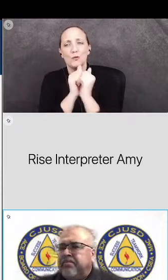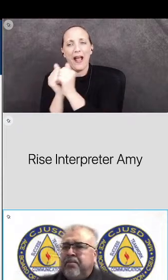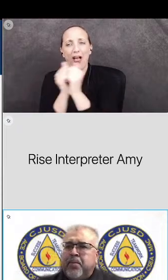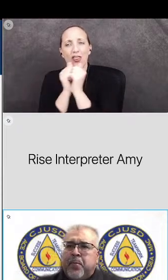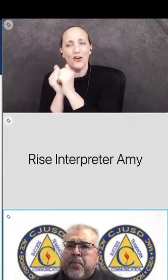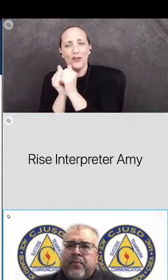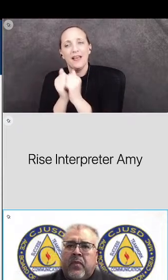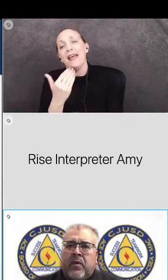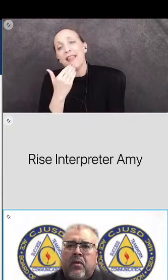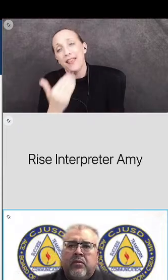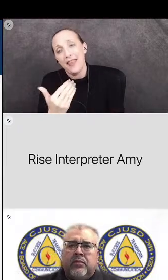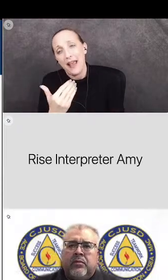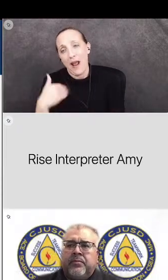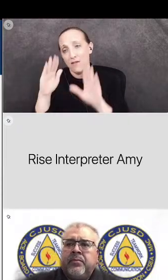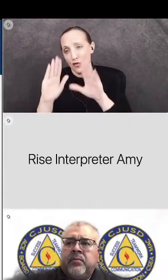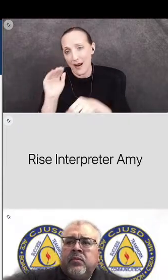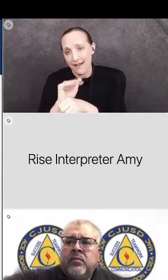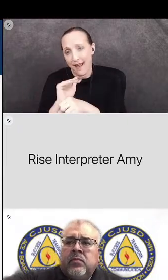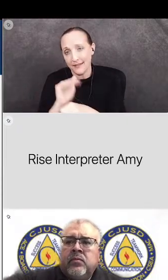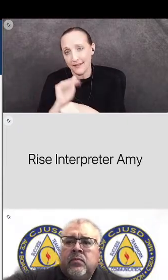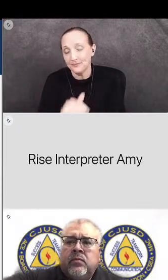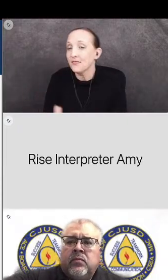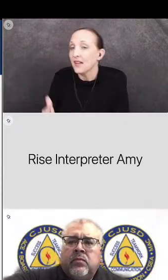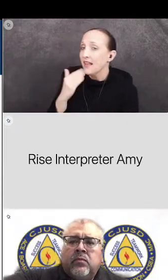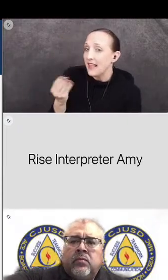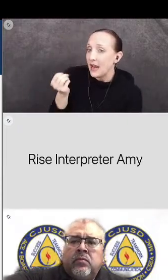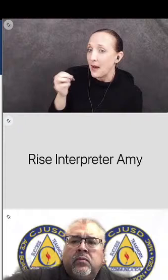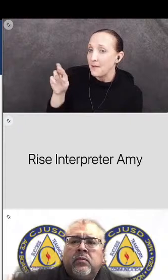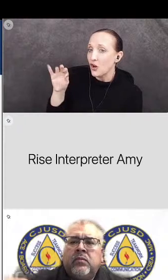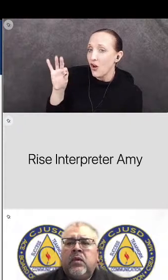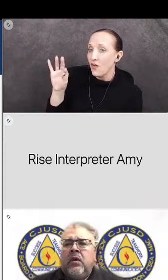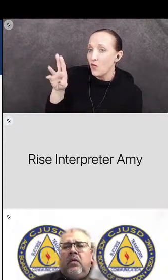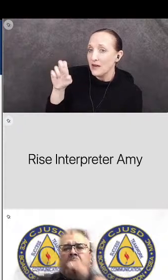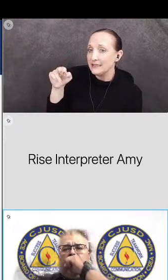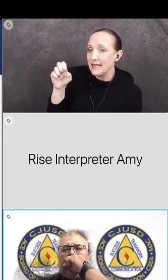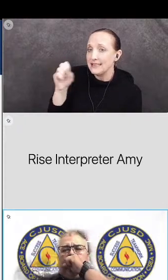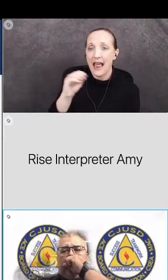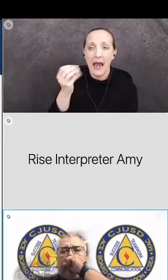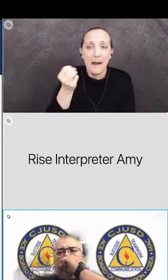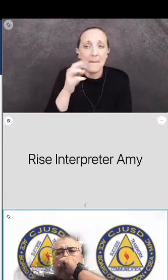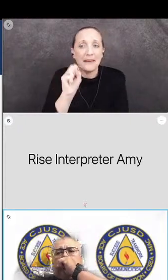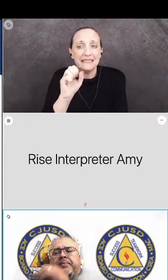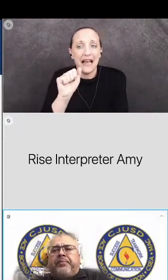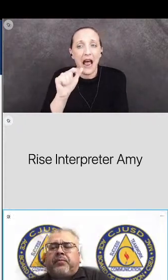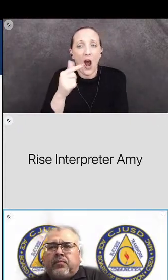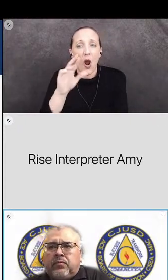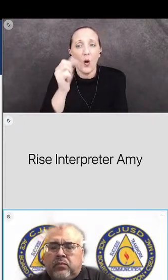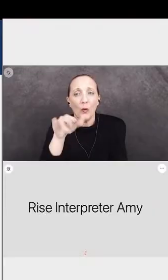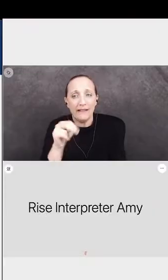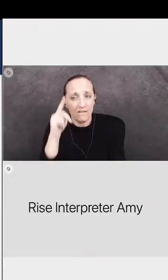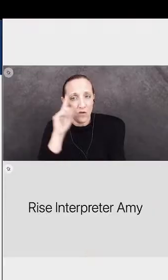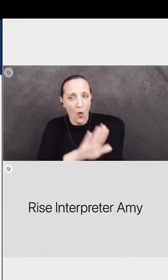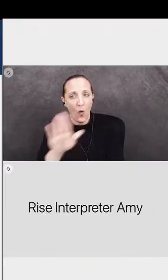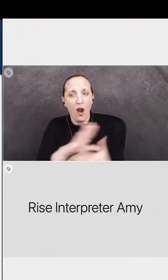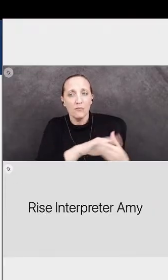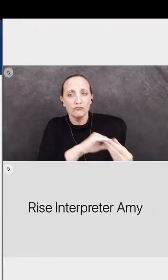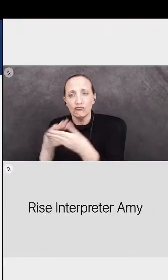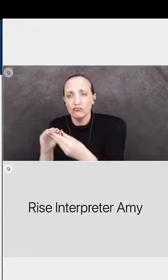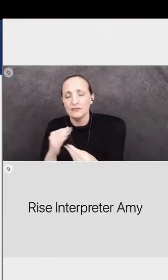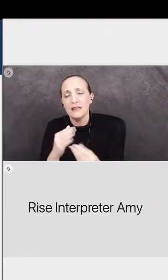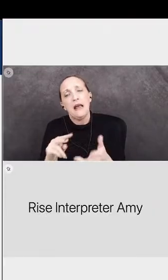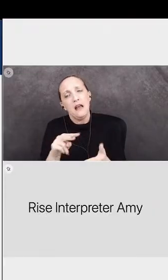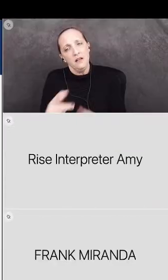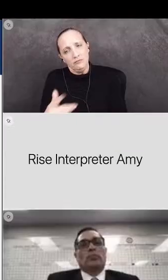thank you mr fuentes miss out again for sharing your thoughts and and your experience with that it really means a lot